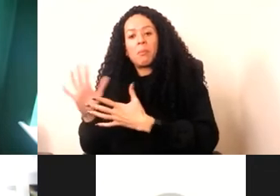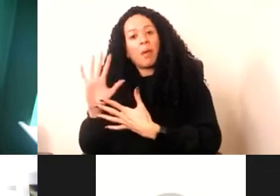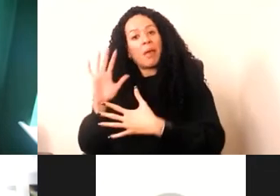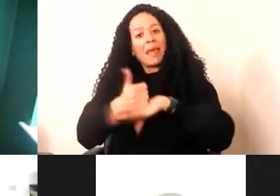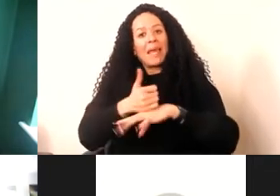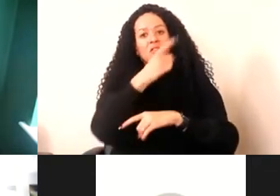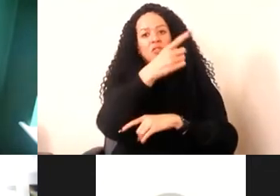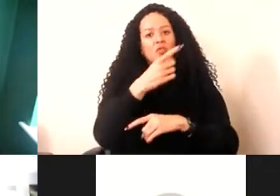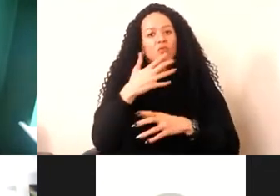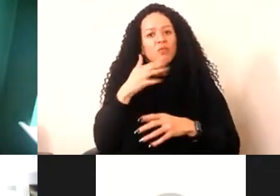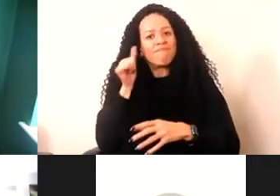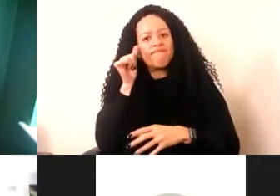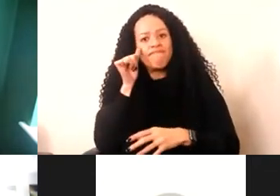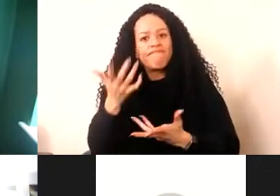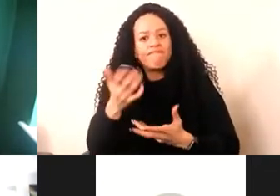to add something.